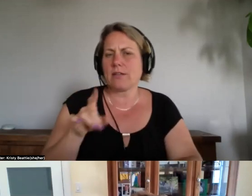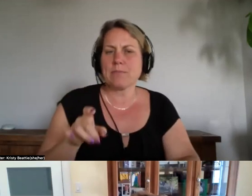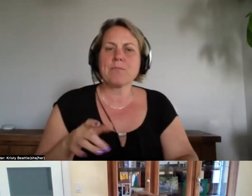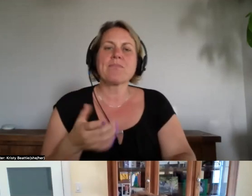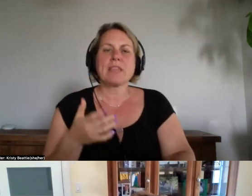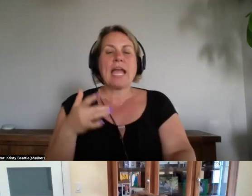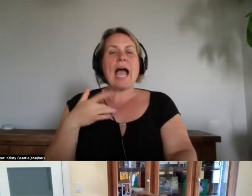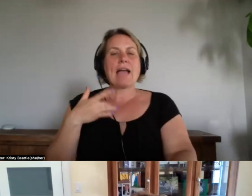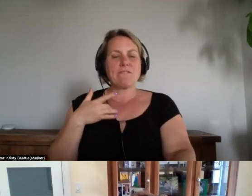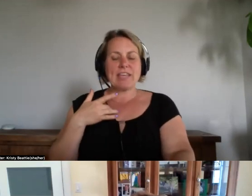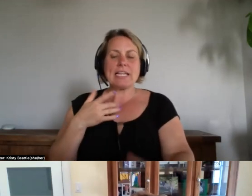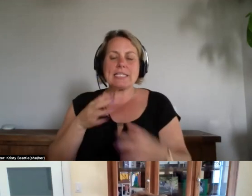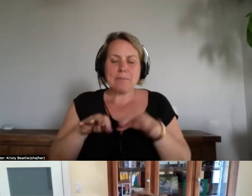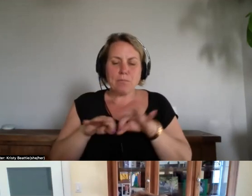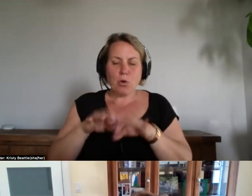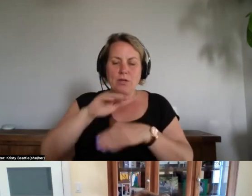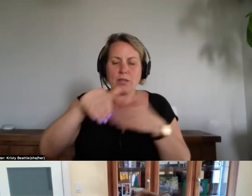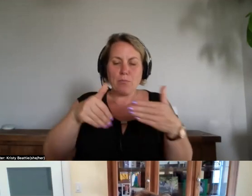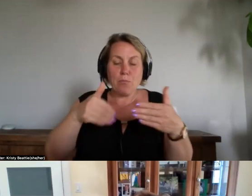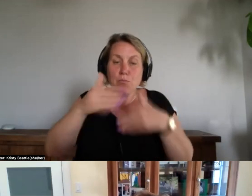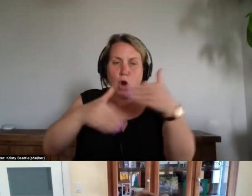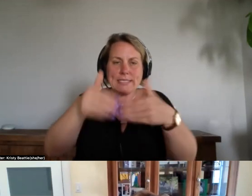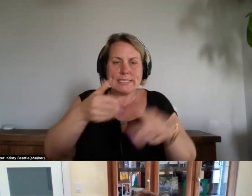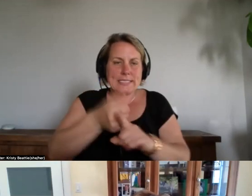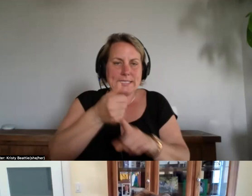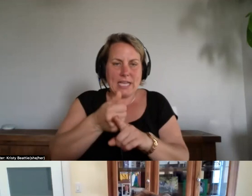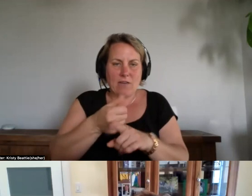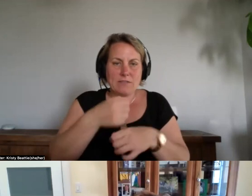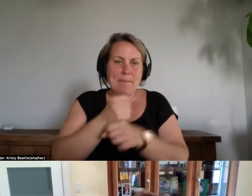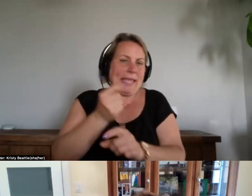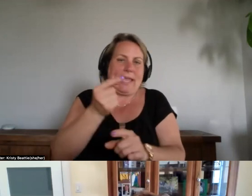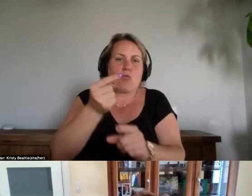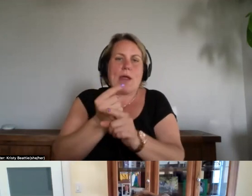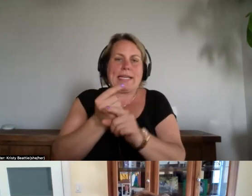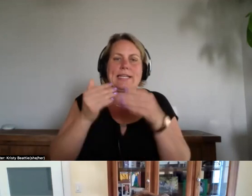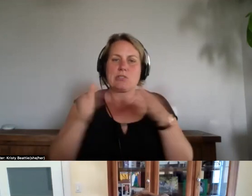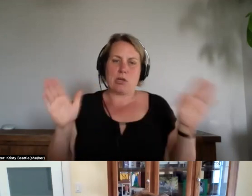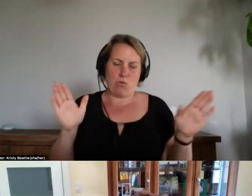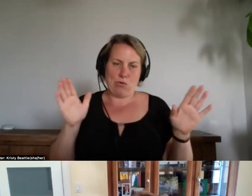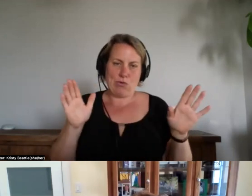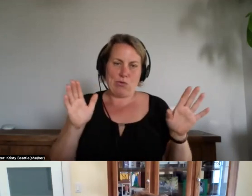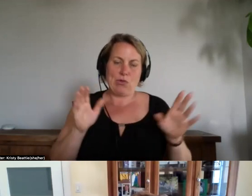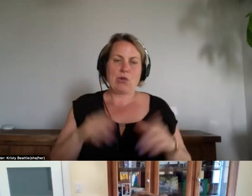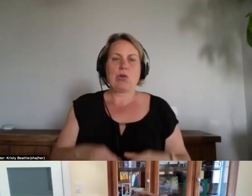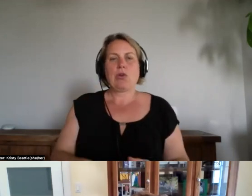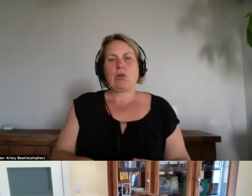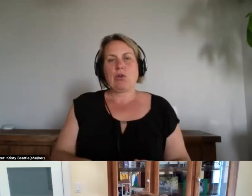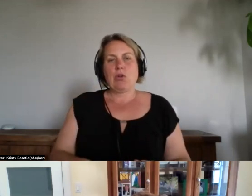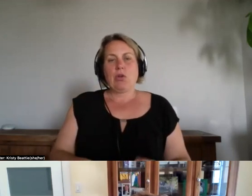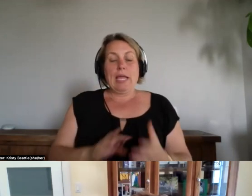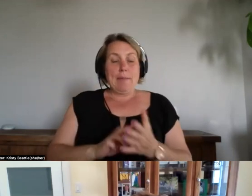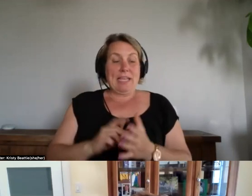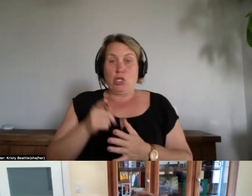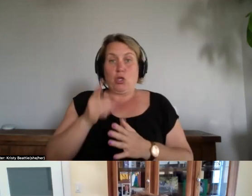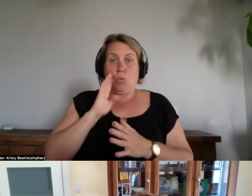process to making it right so um and you're led through the process